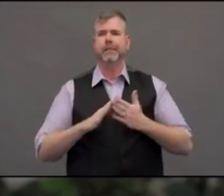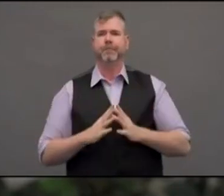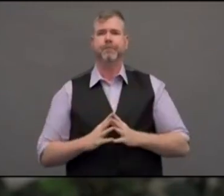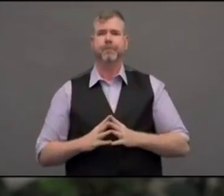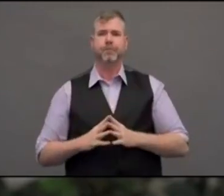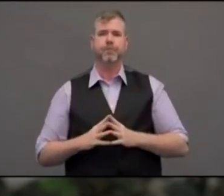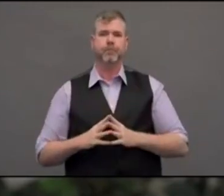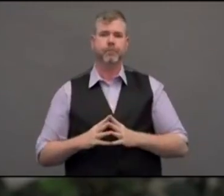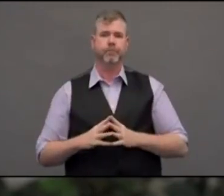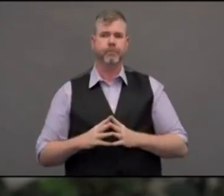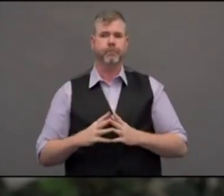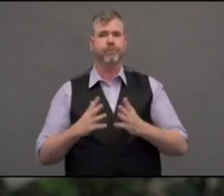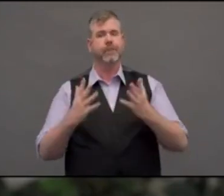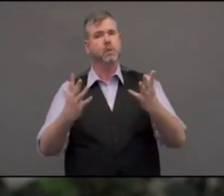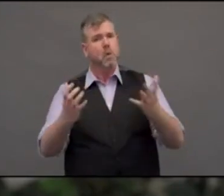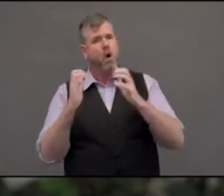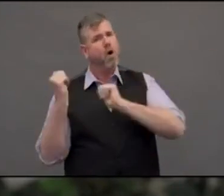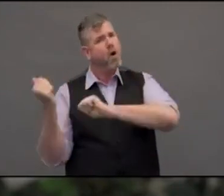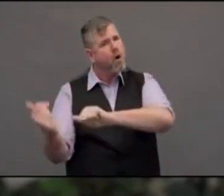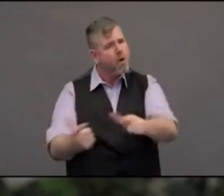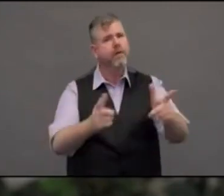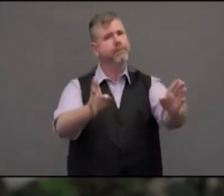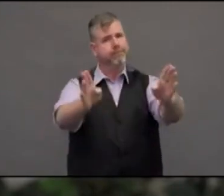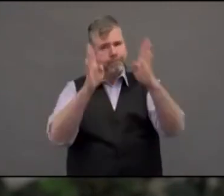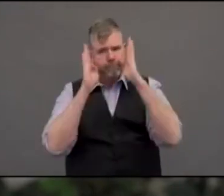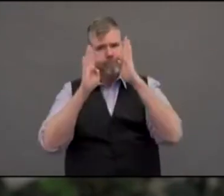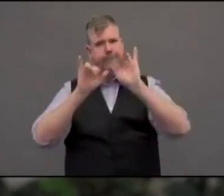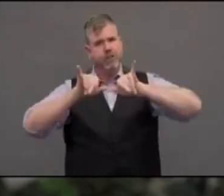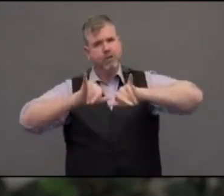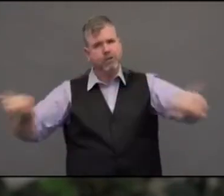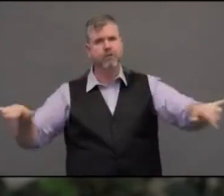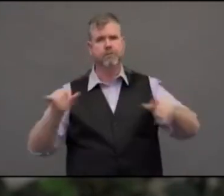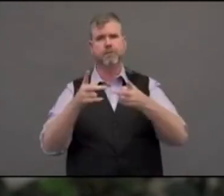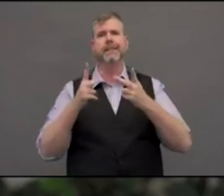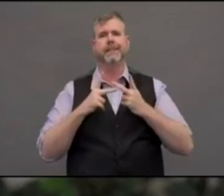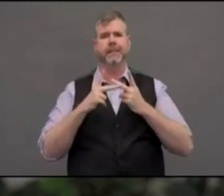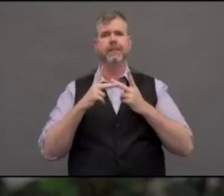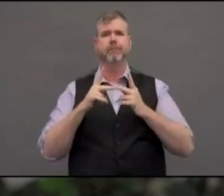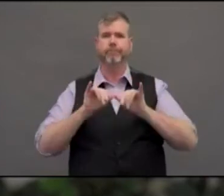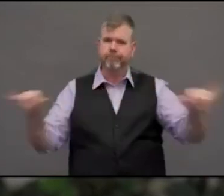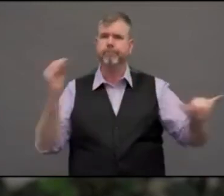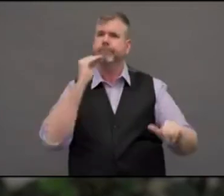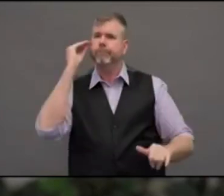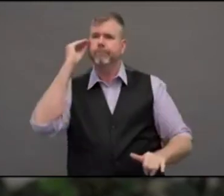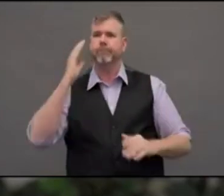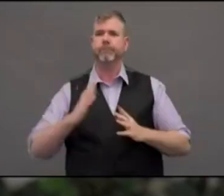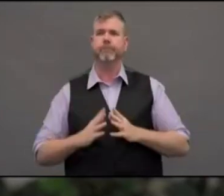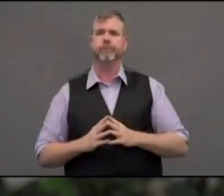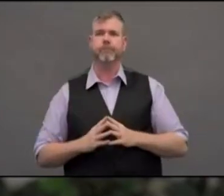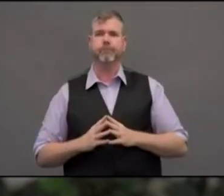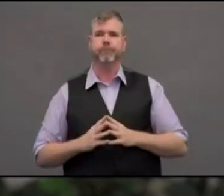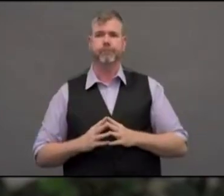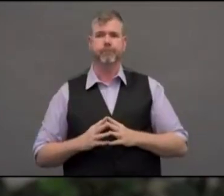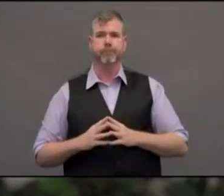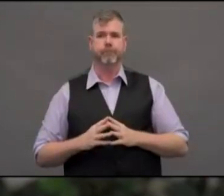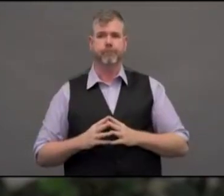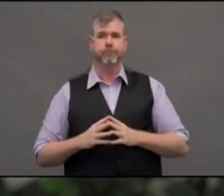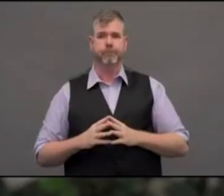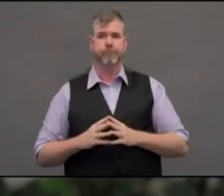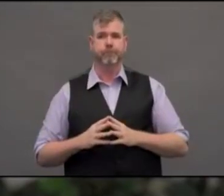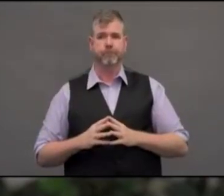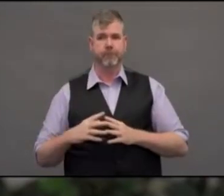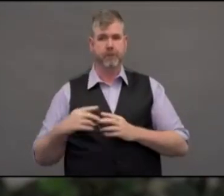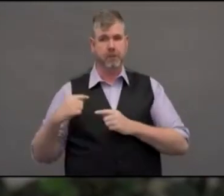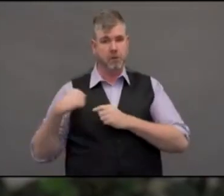to our public health officer orders. We cannot afford to lose the ground that we have gained. We need more